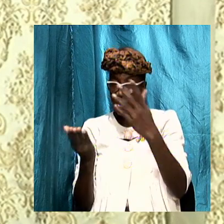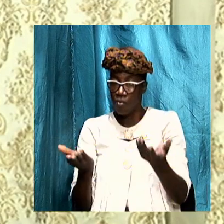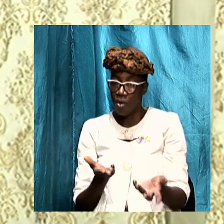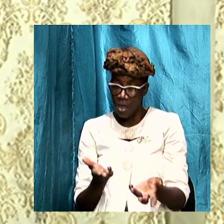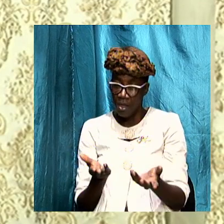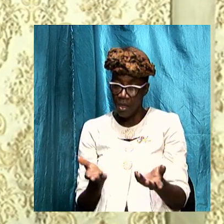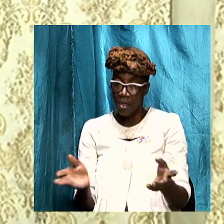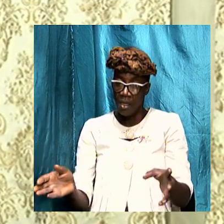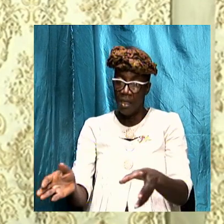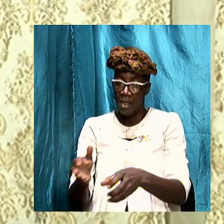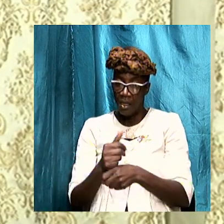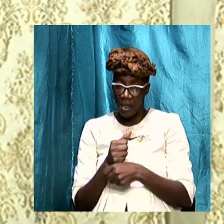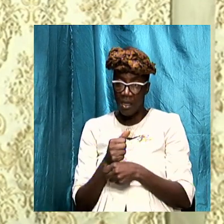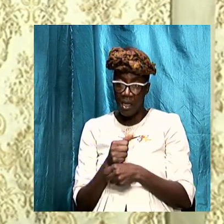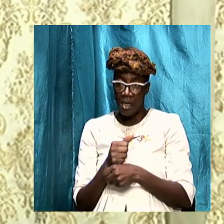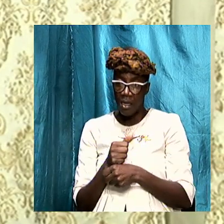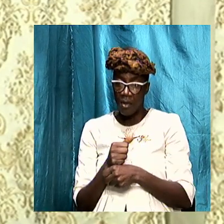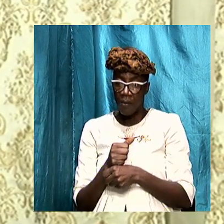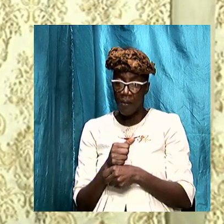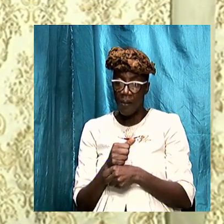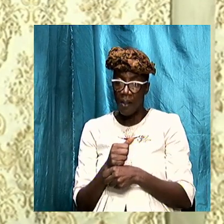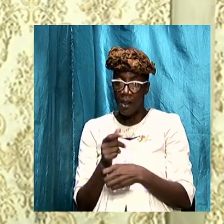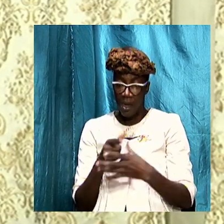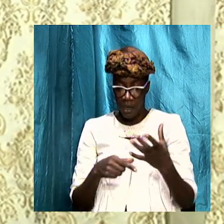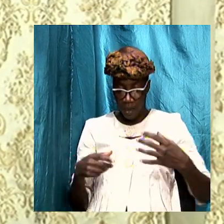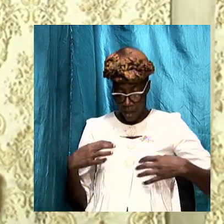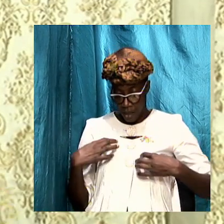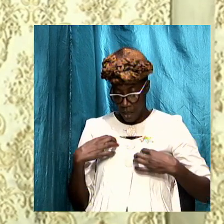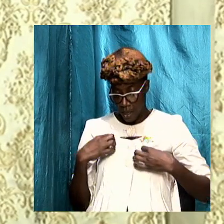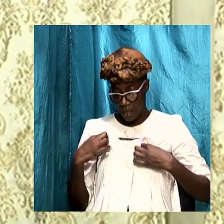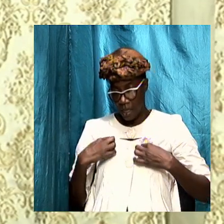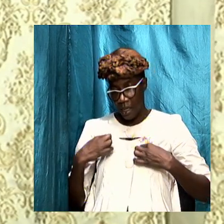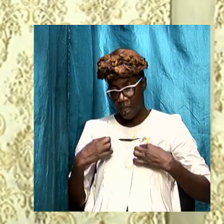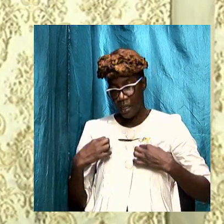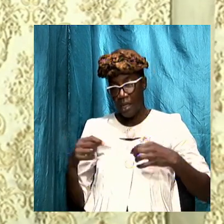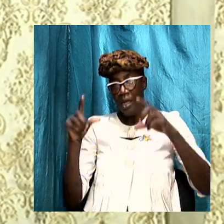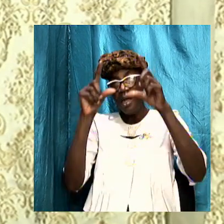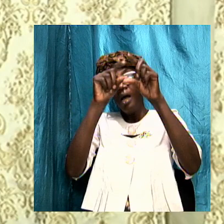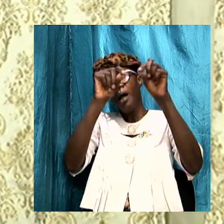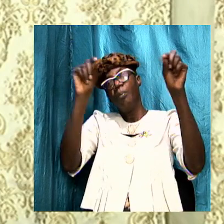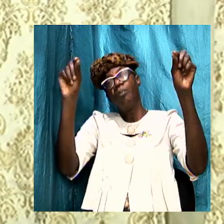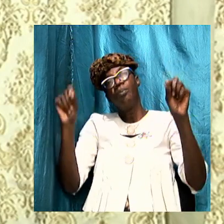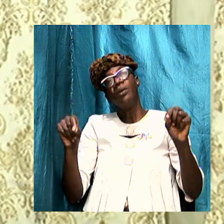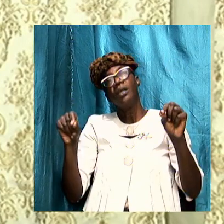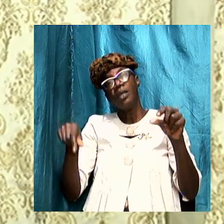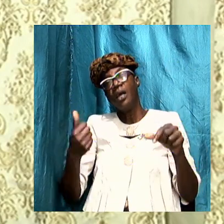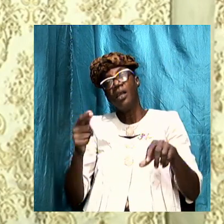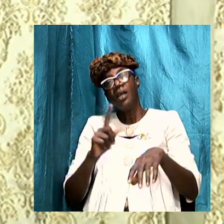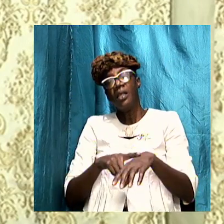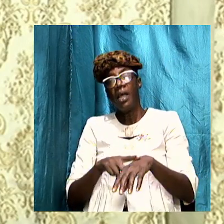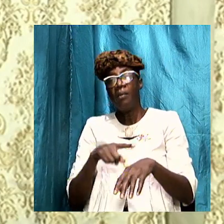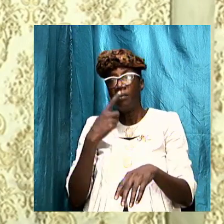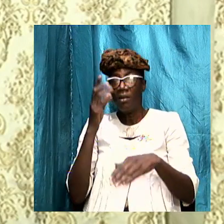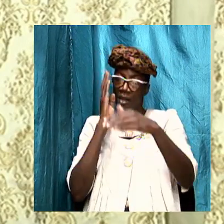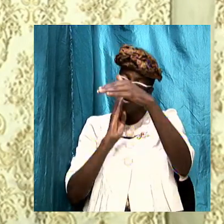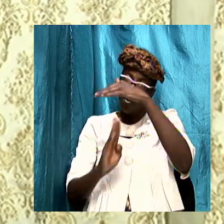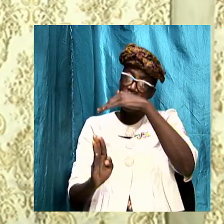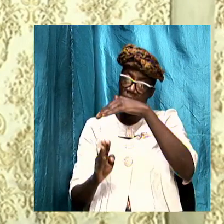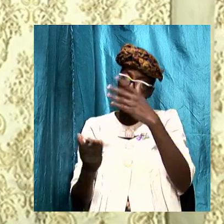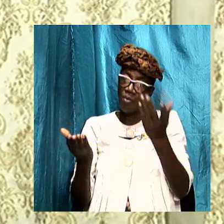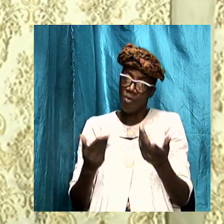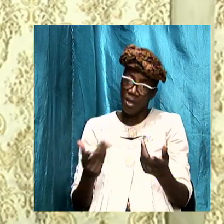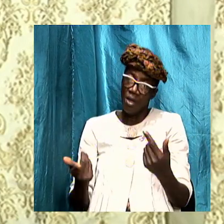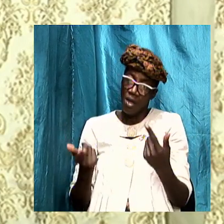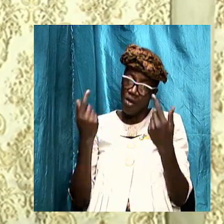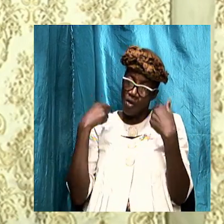take a piece of cloth and I want you tie it up and another time he said to a prophet I want you go